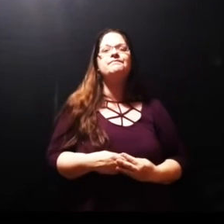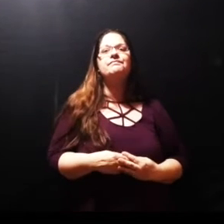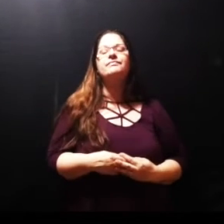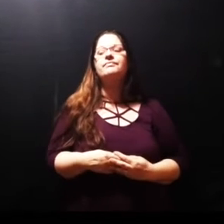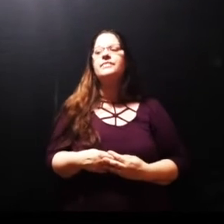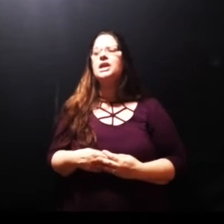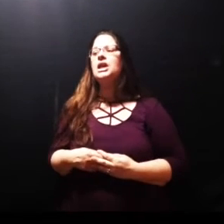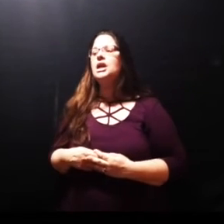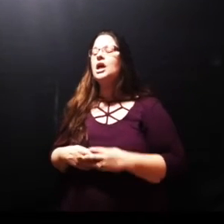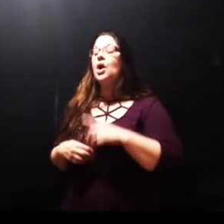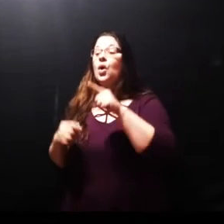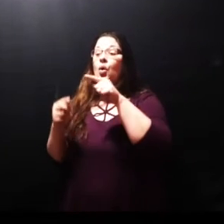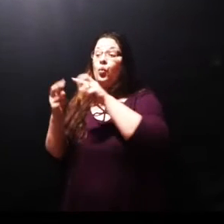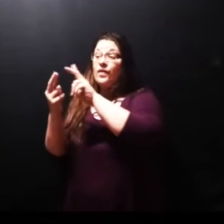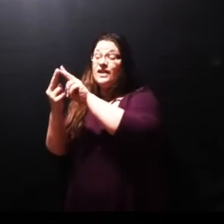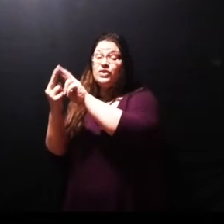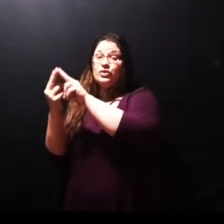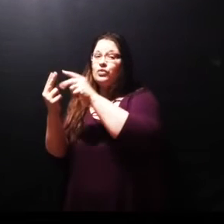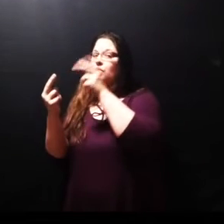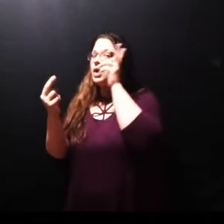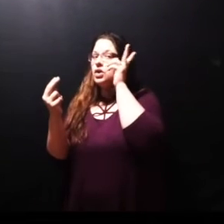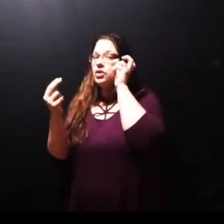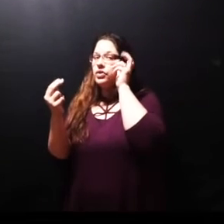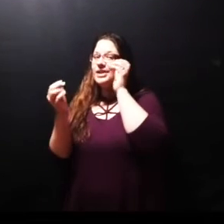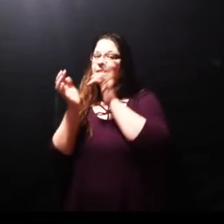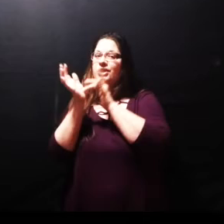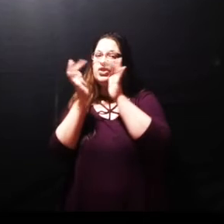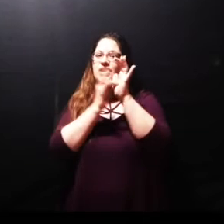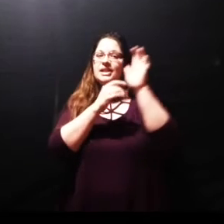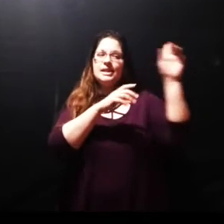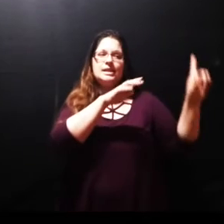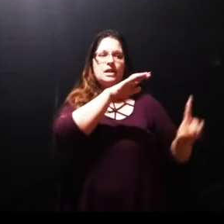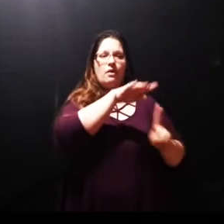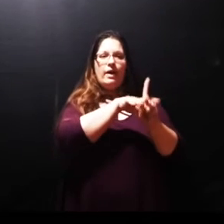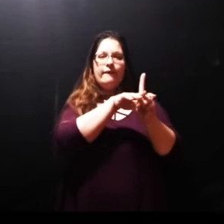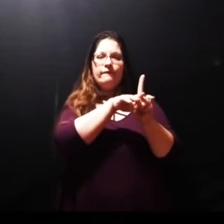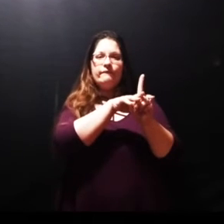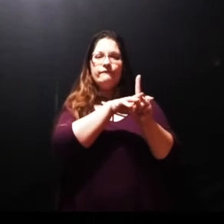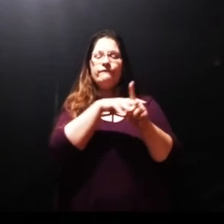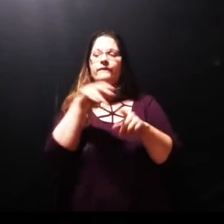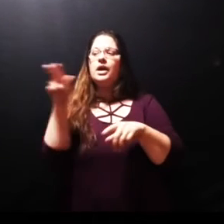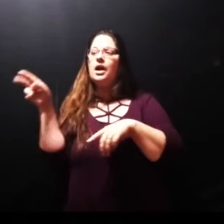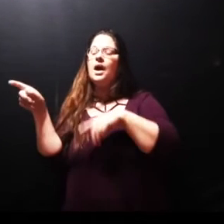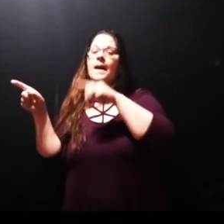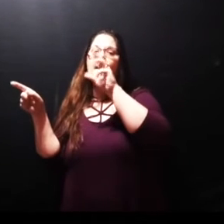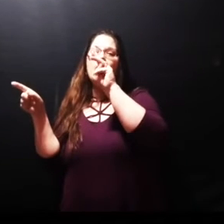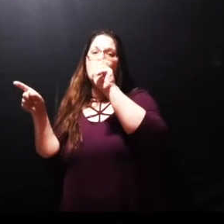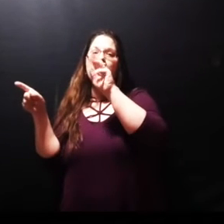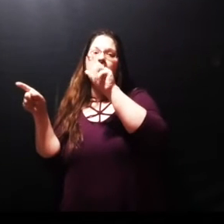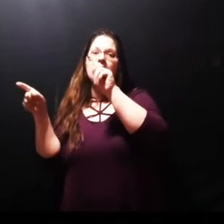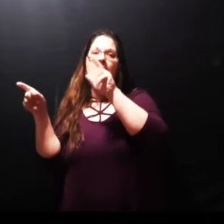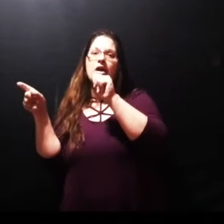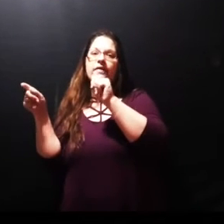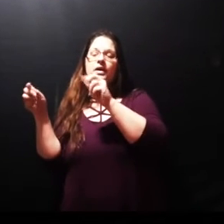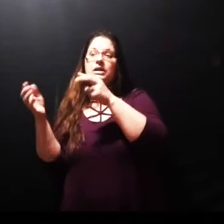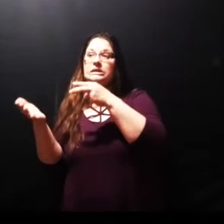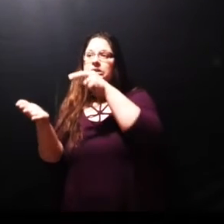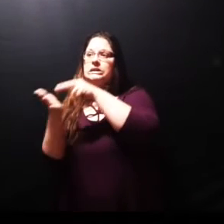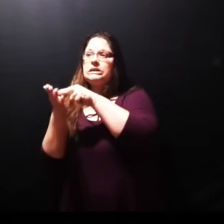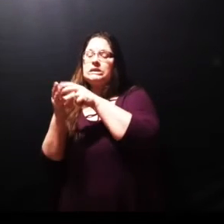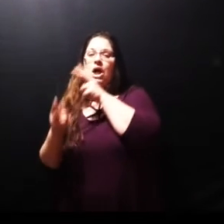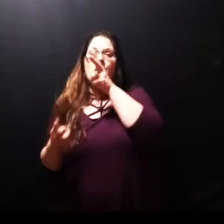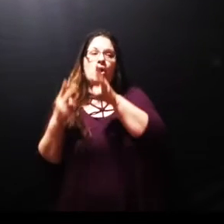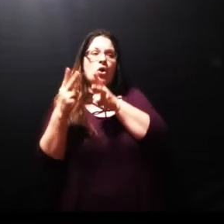him but Mary sat still in the house then said Martha unto Jesus Lord